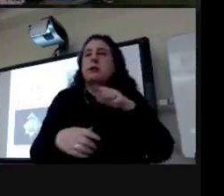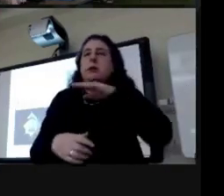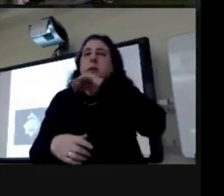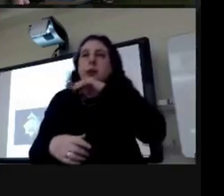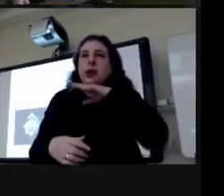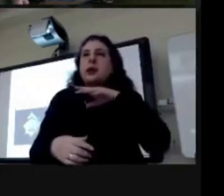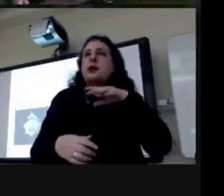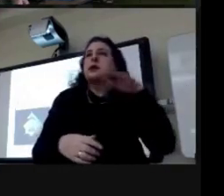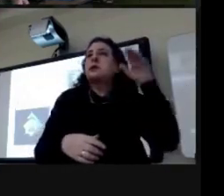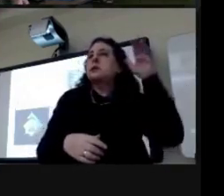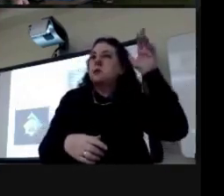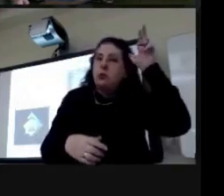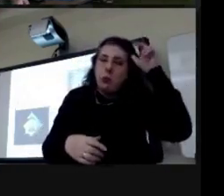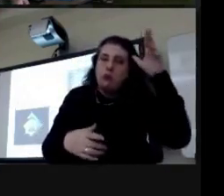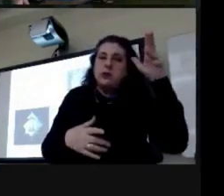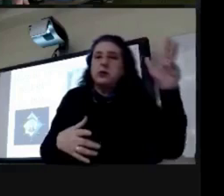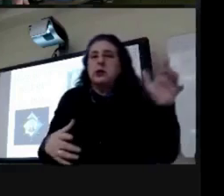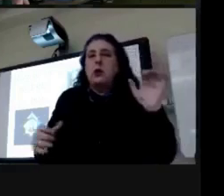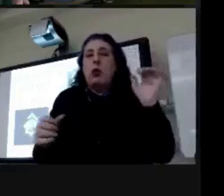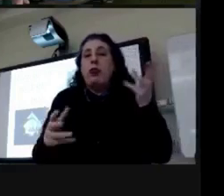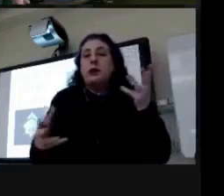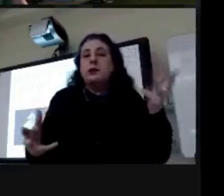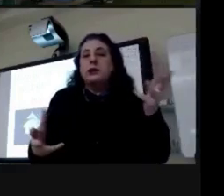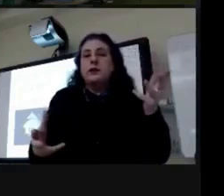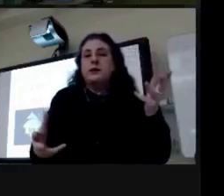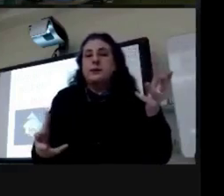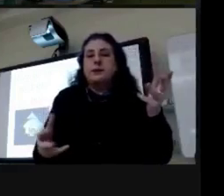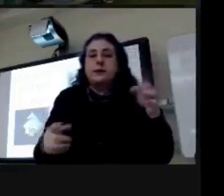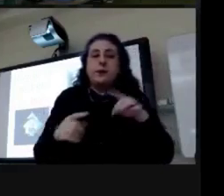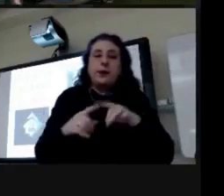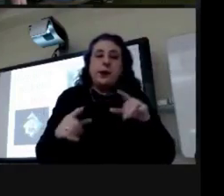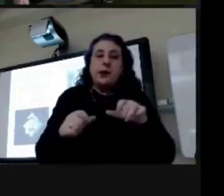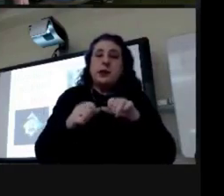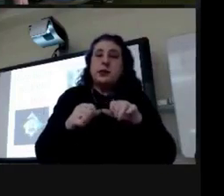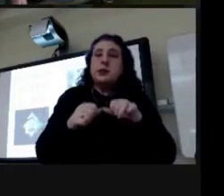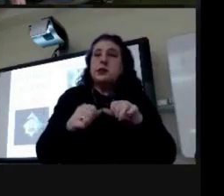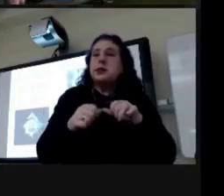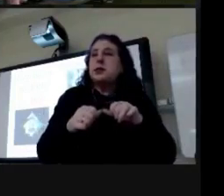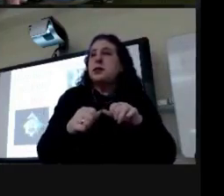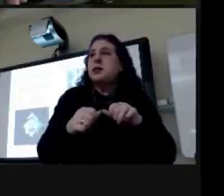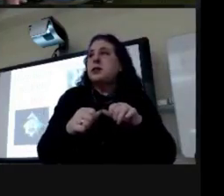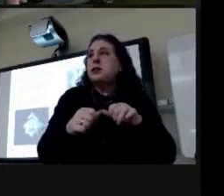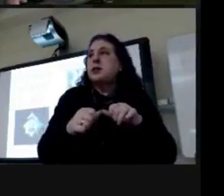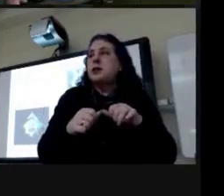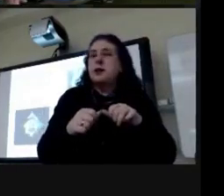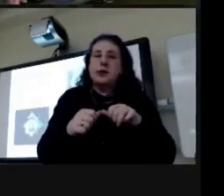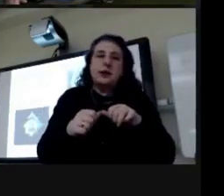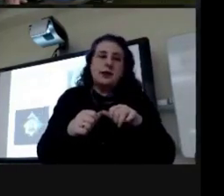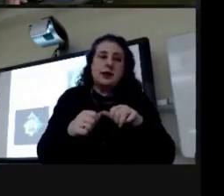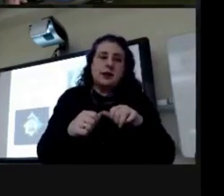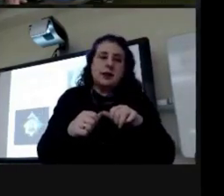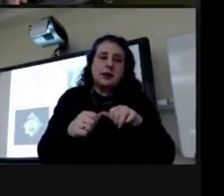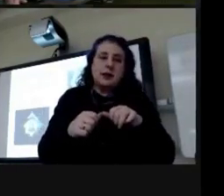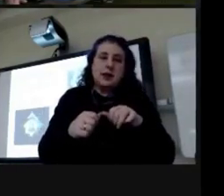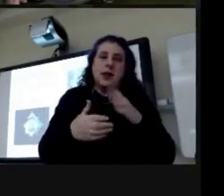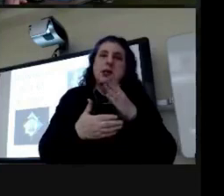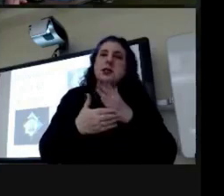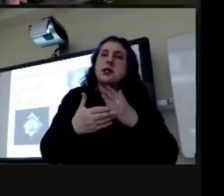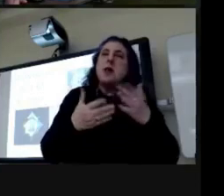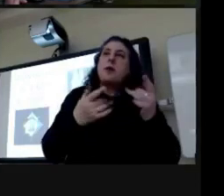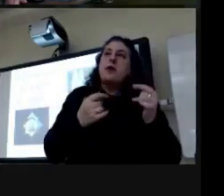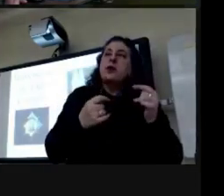all of that stuff um but we still put some effort into dispelling them because